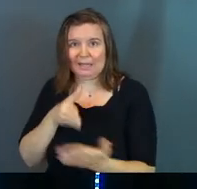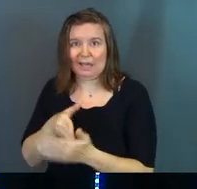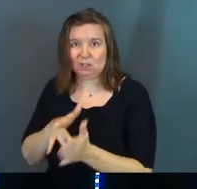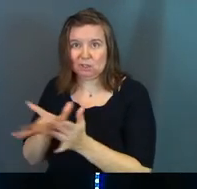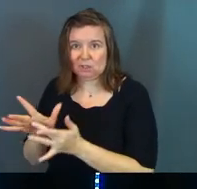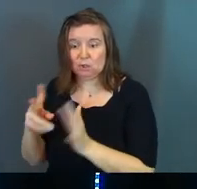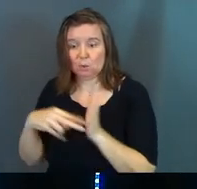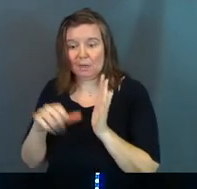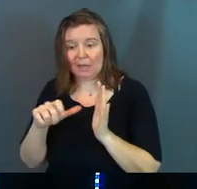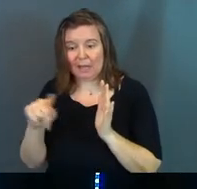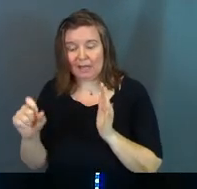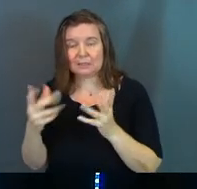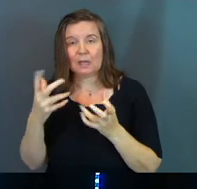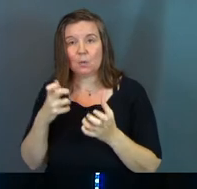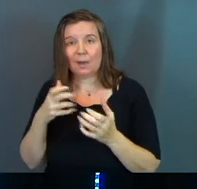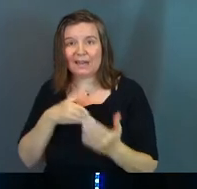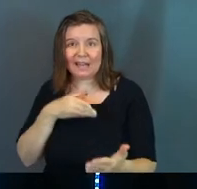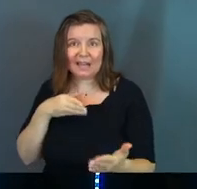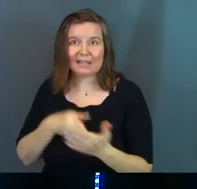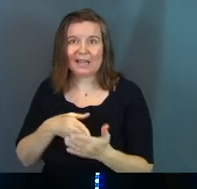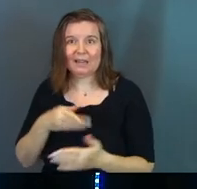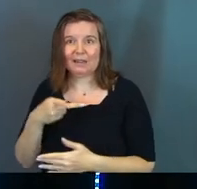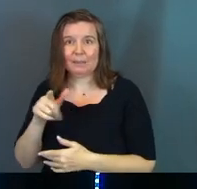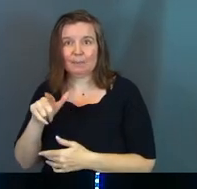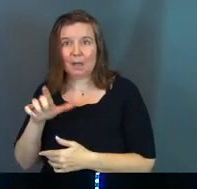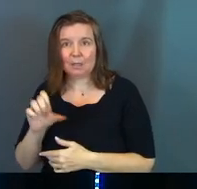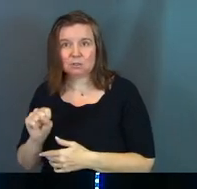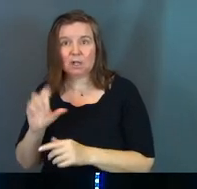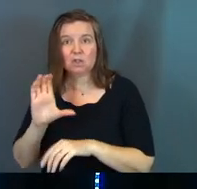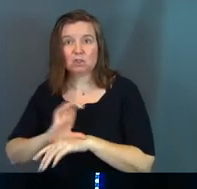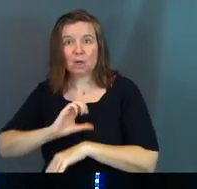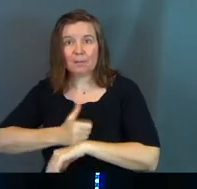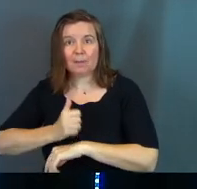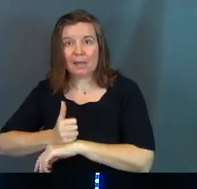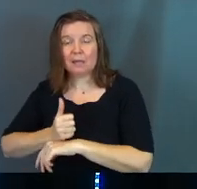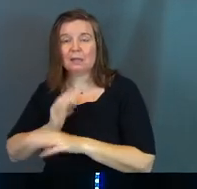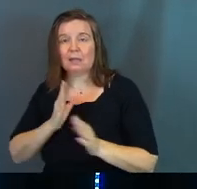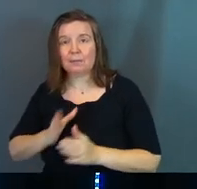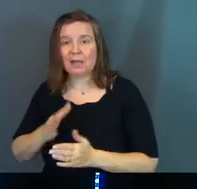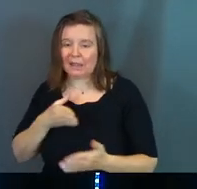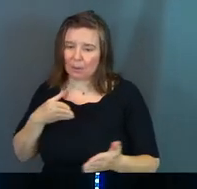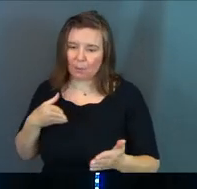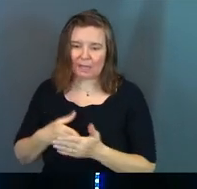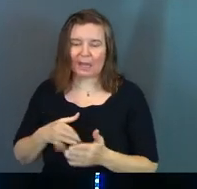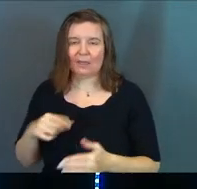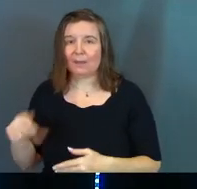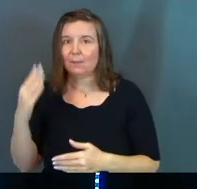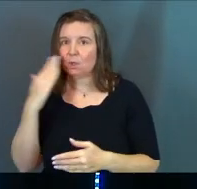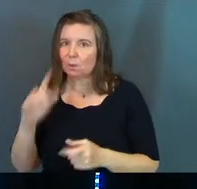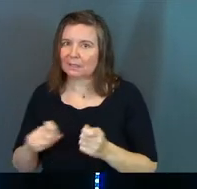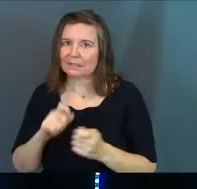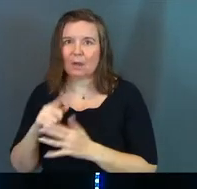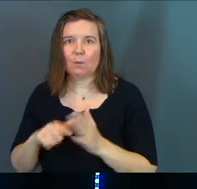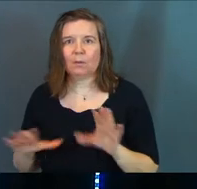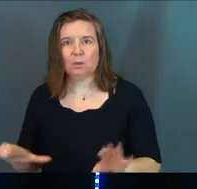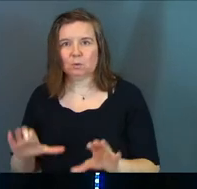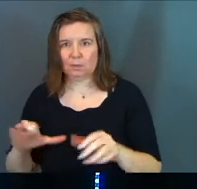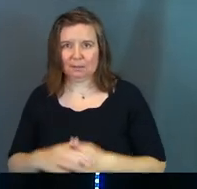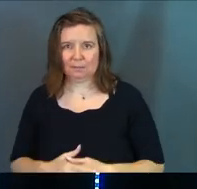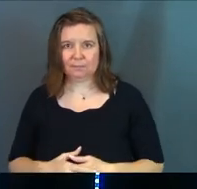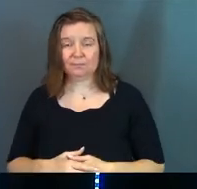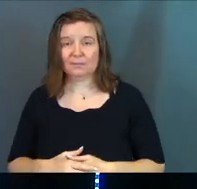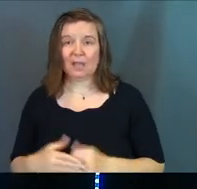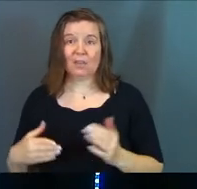You read the book of Acts. And they went against the apostles. And their church planting planned. They went right against them. They knew exactly what they were doing.